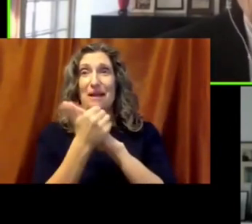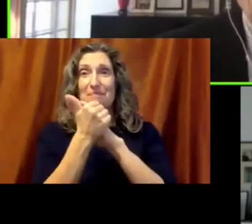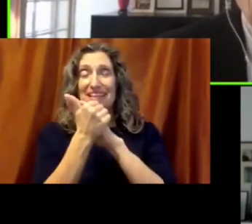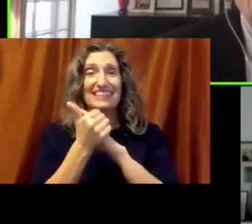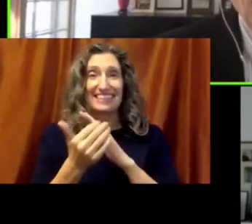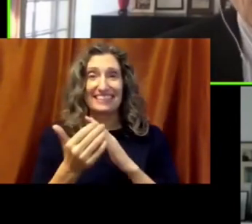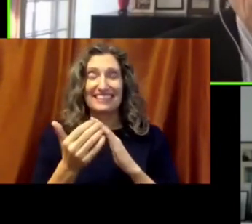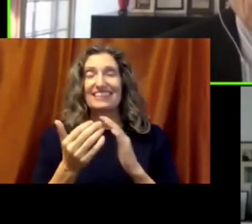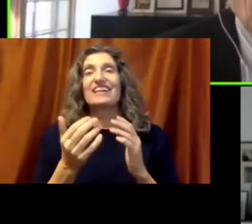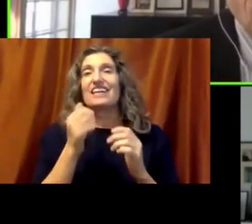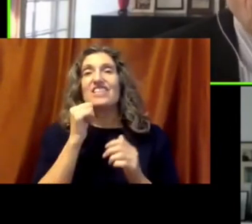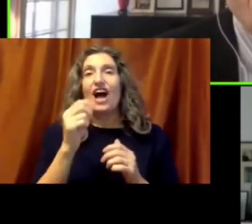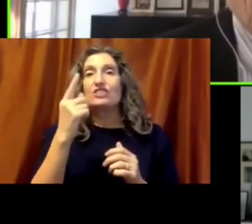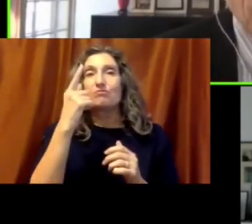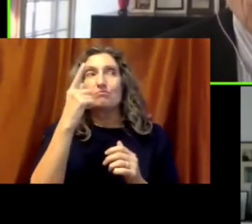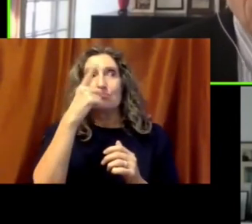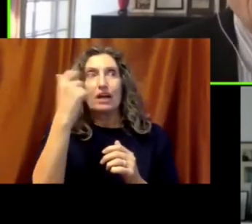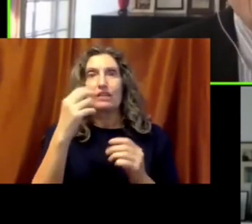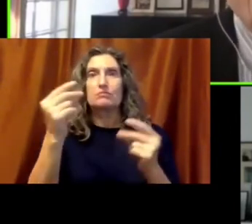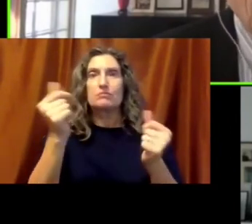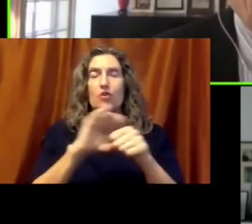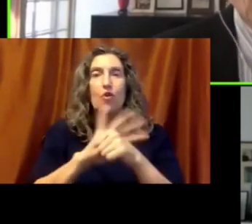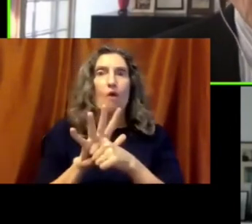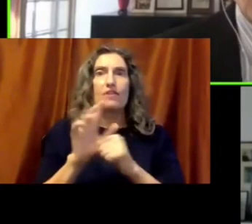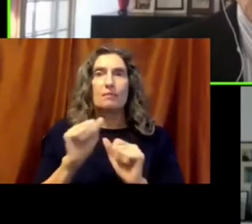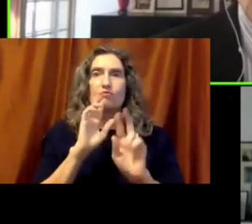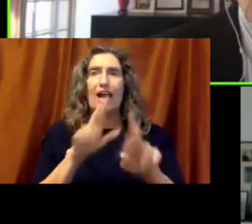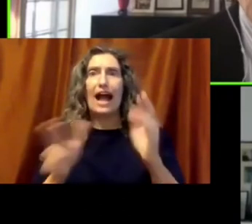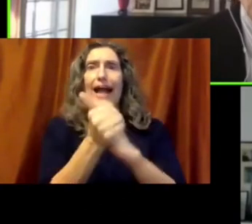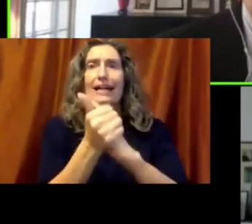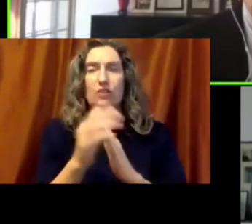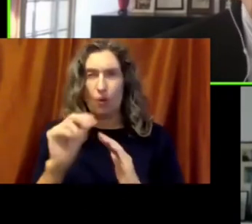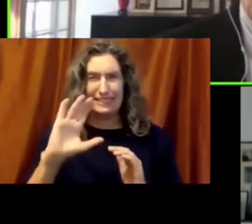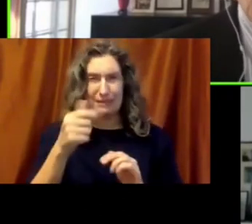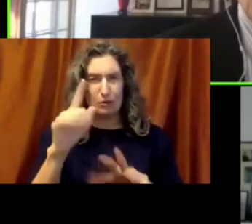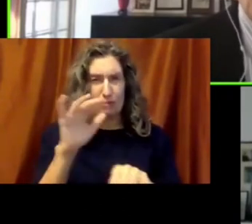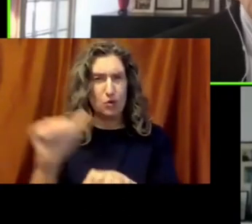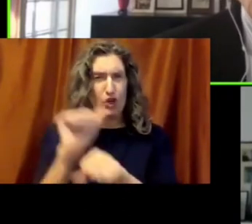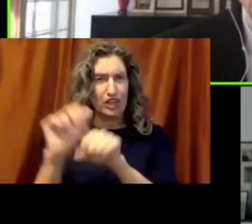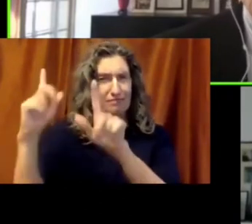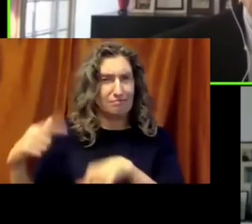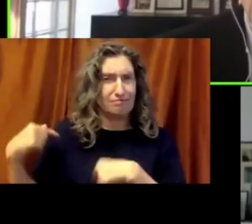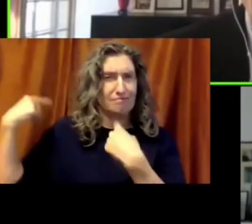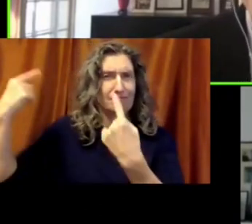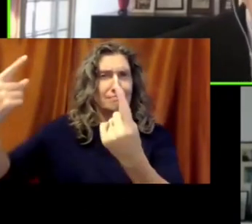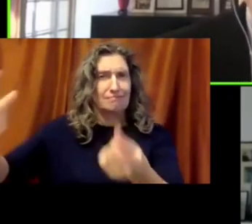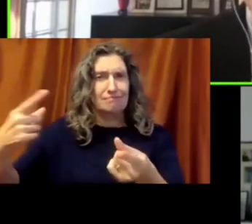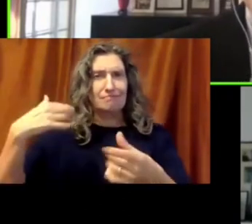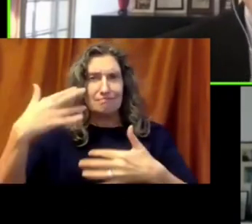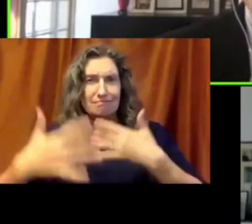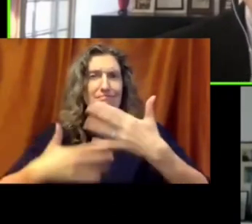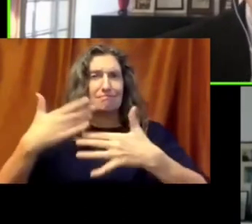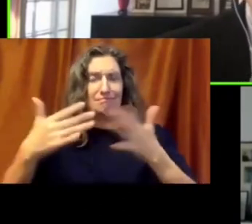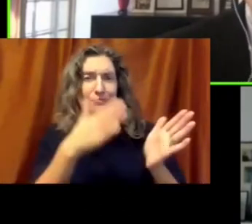moment. Not that the COVID moment needs a lot of things reacted to it, but this has been built up over time